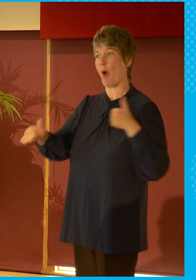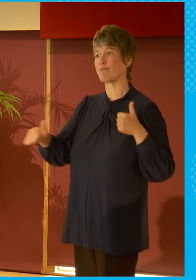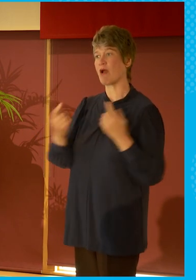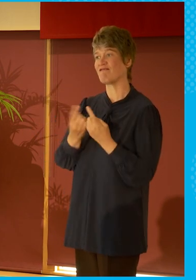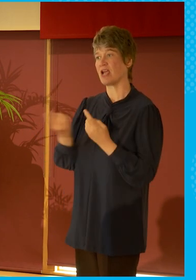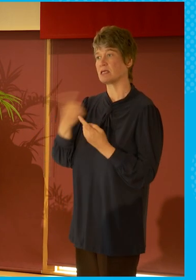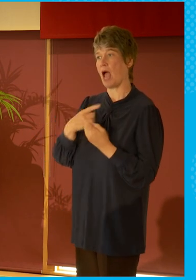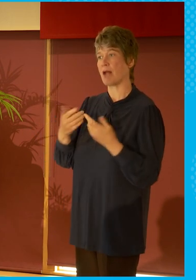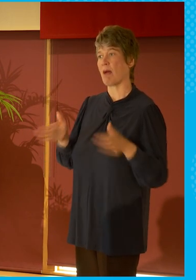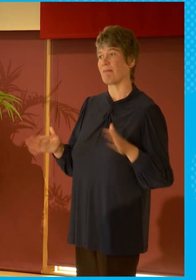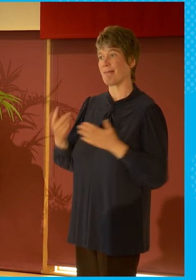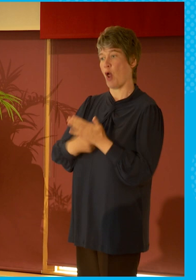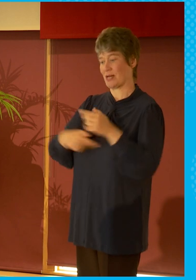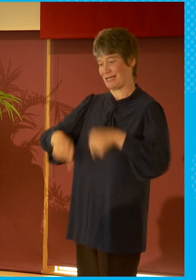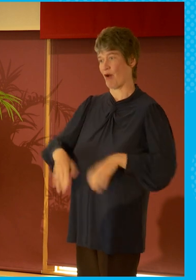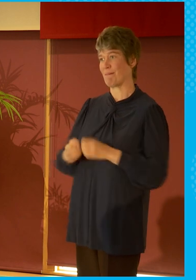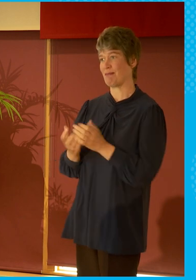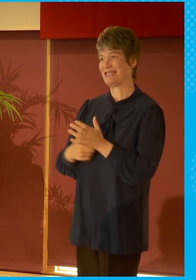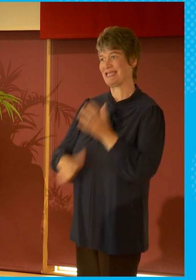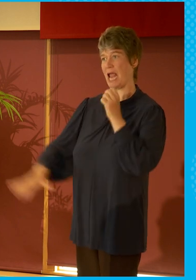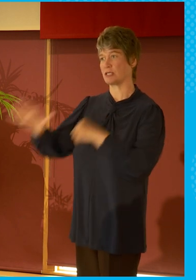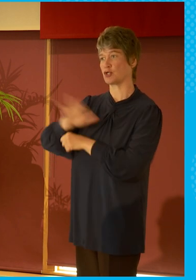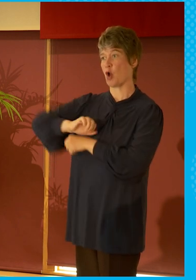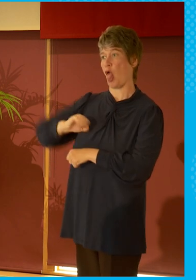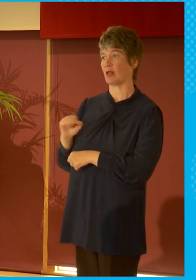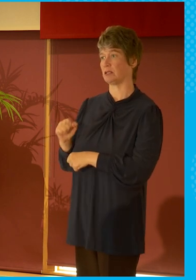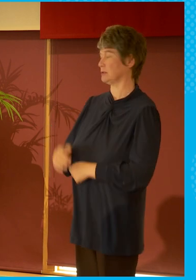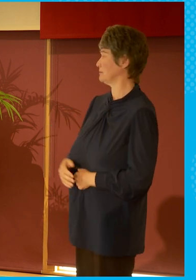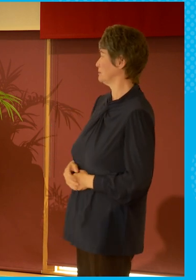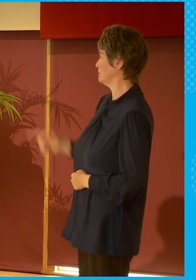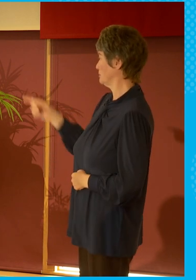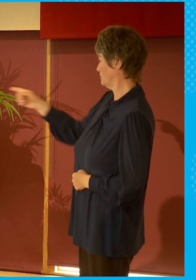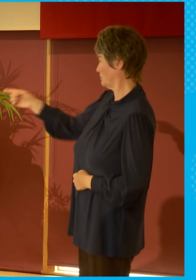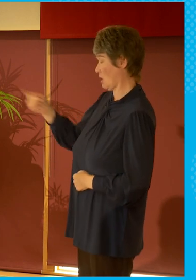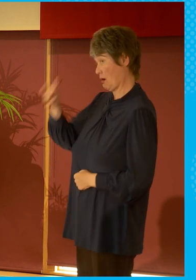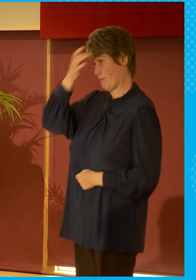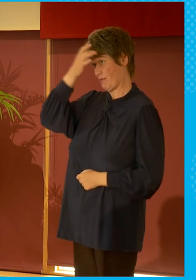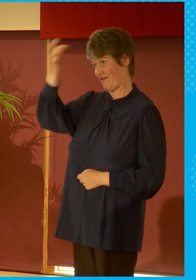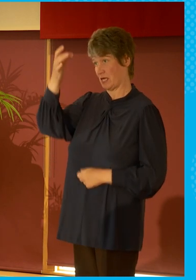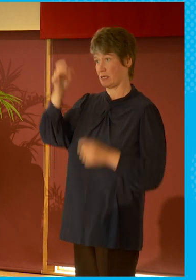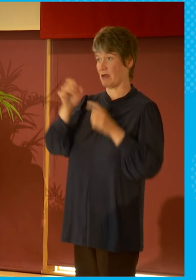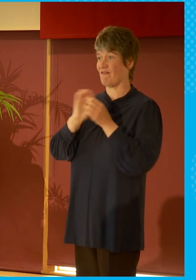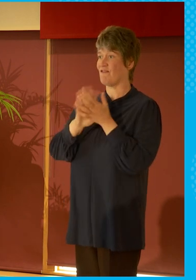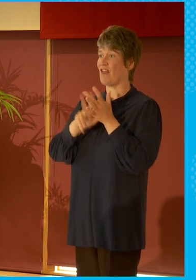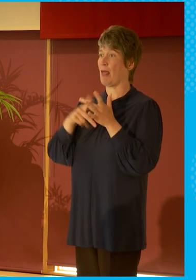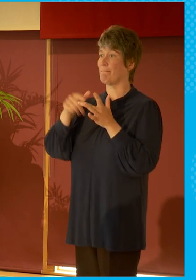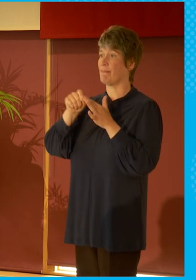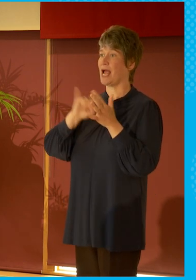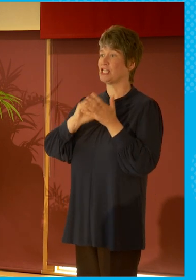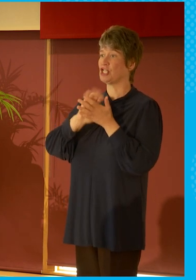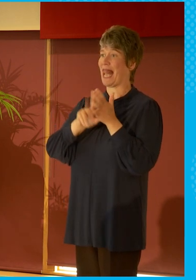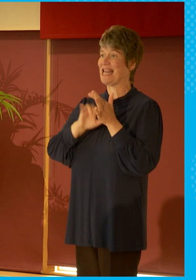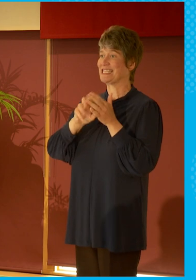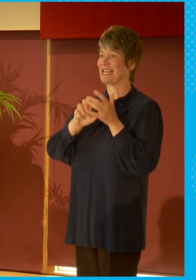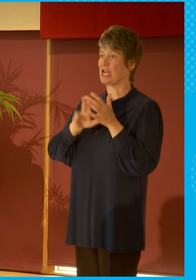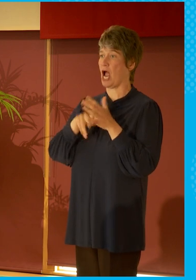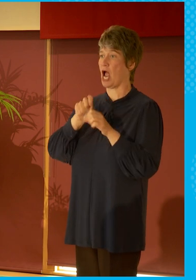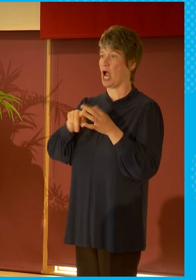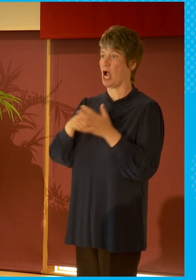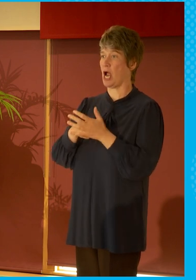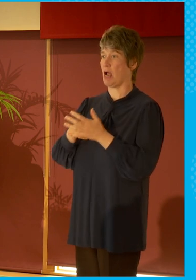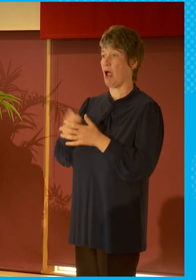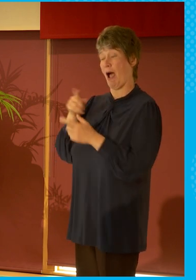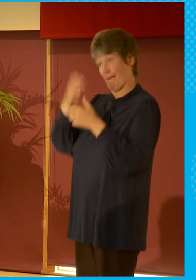BBC in Scotland and also Professor Philip Slesinger who's Professor of Cultural Theory